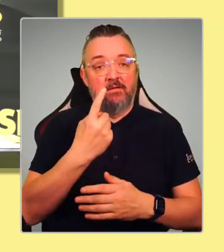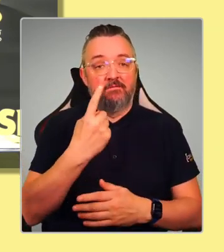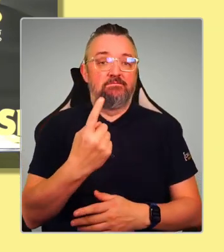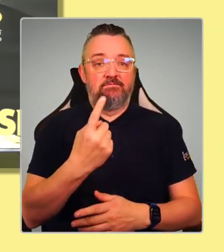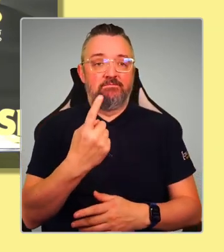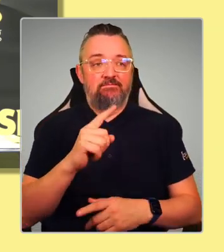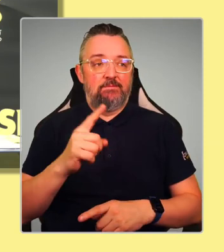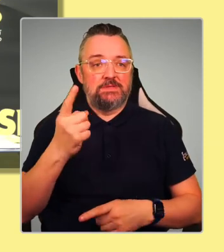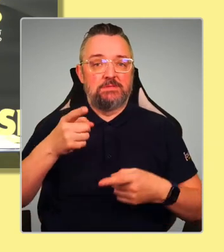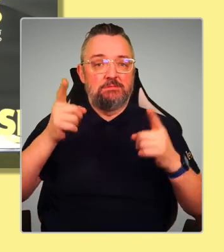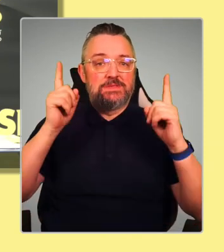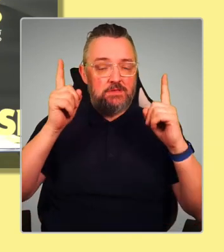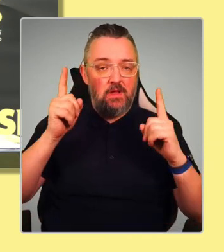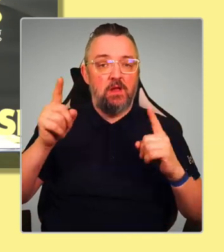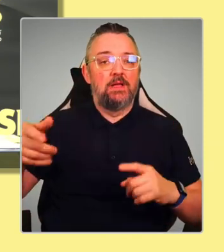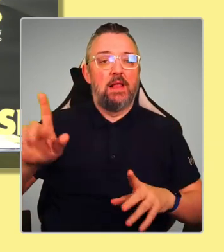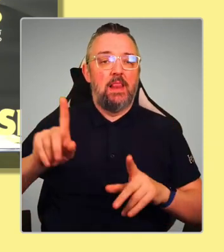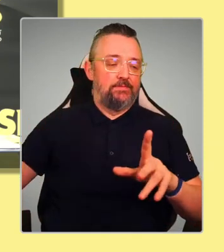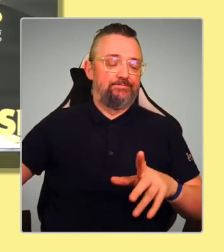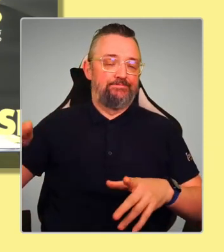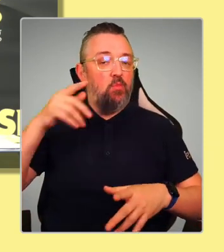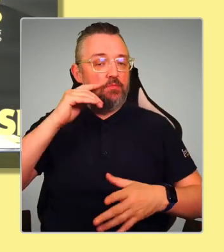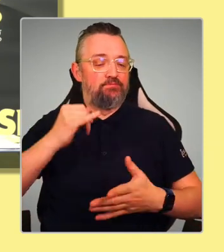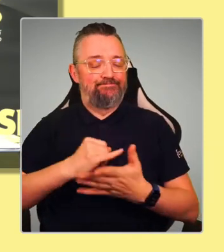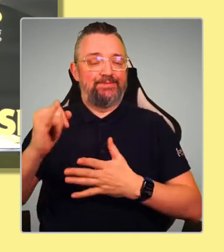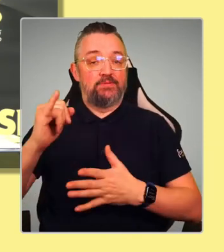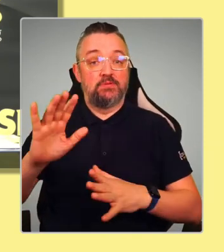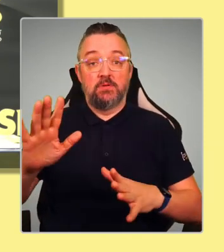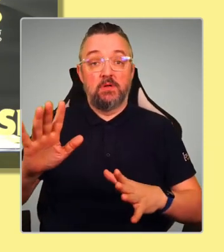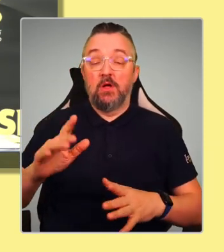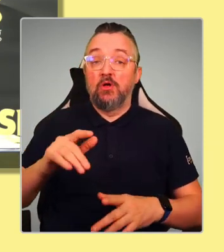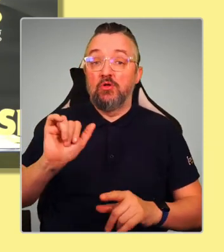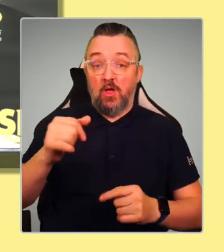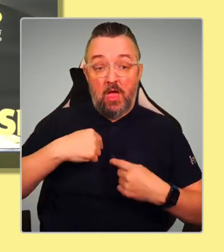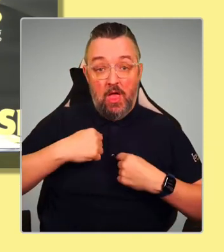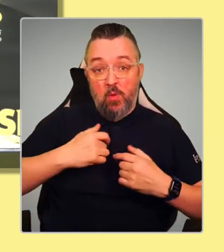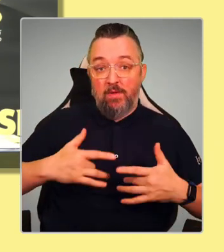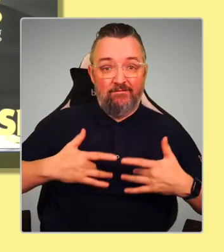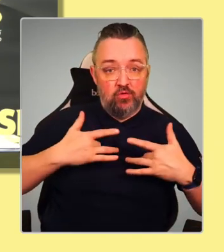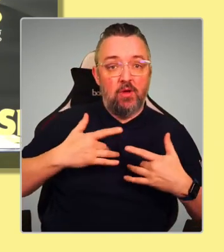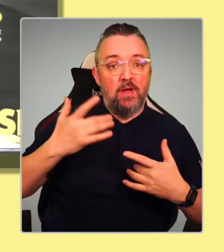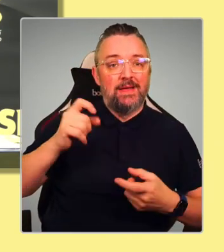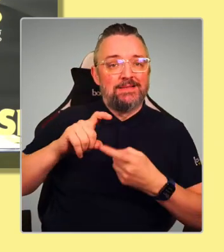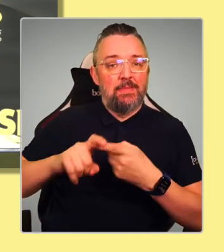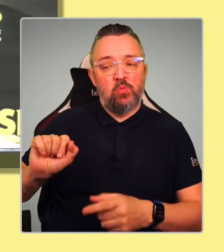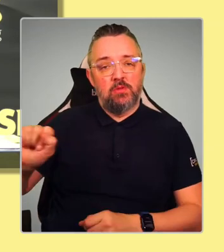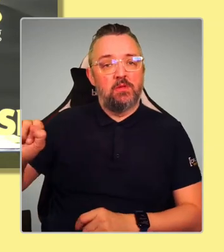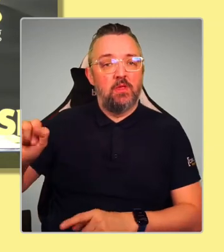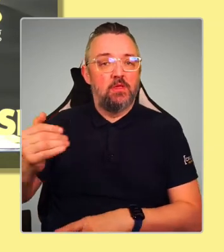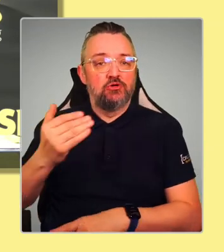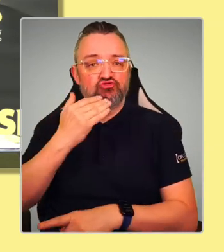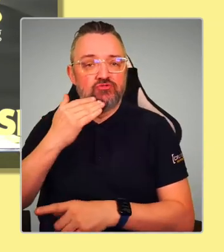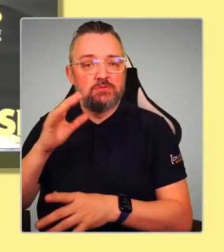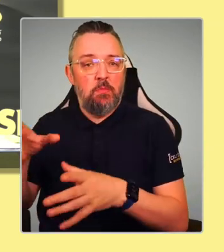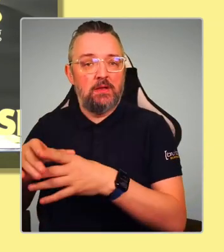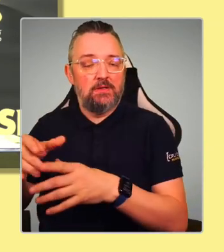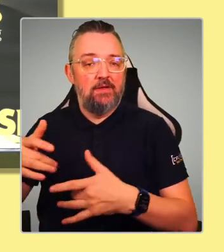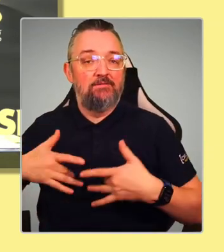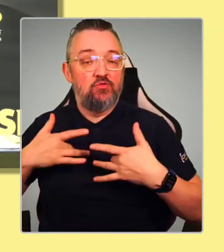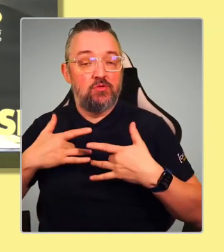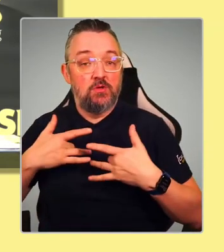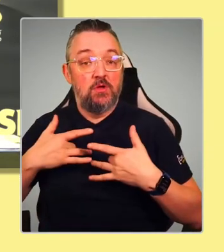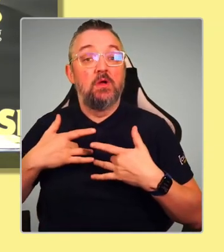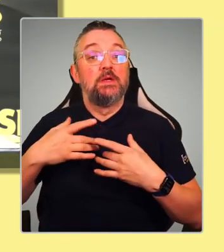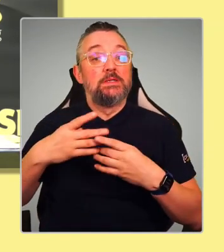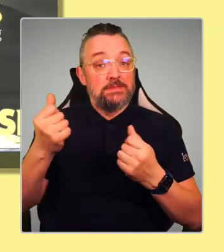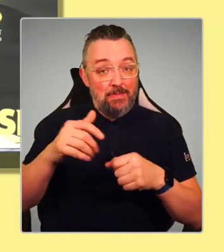obviously it's not just based on what we think, it's obviously based on what the Greens think themselves. Obviously we are aligned with them on some areas and some